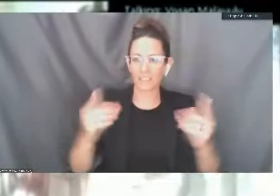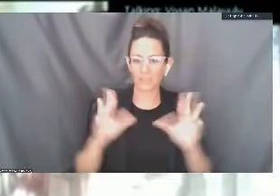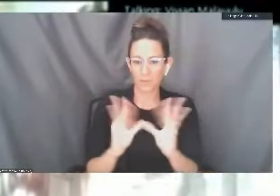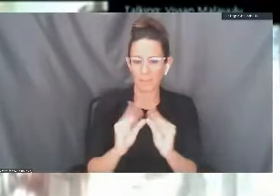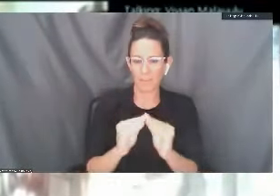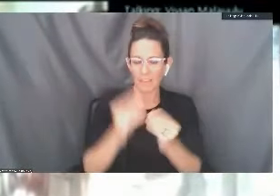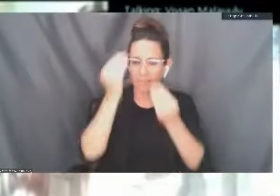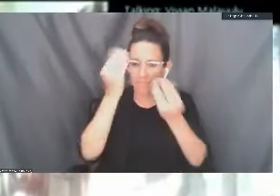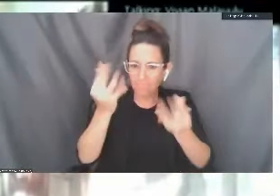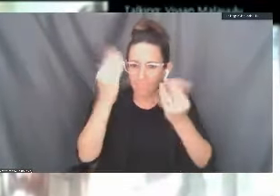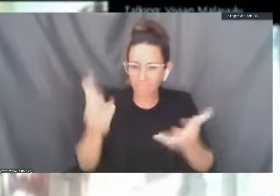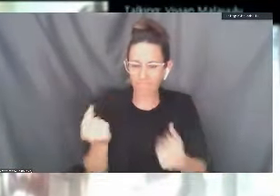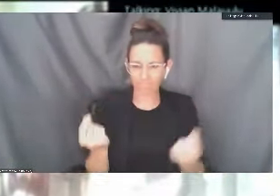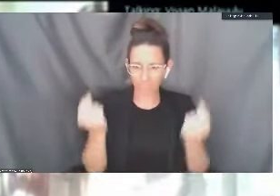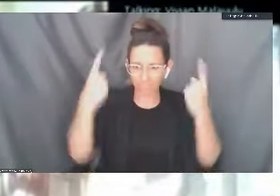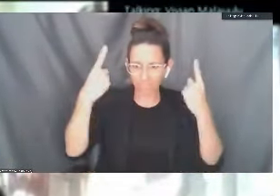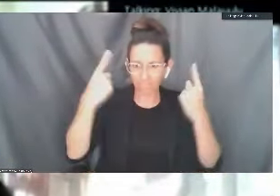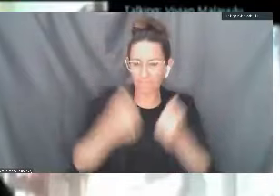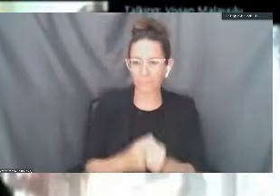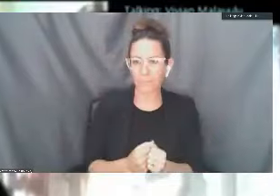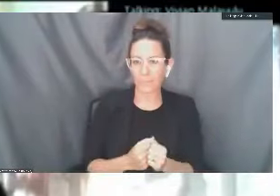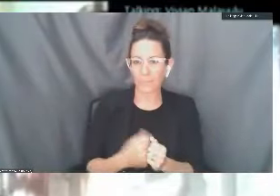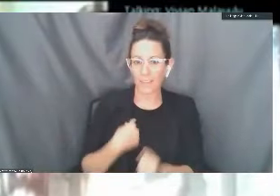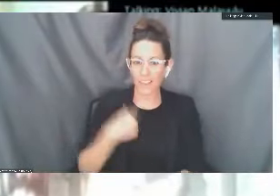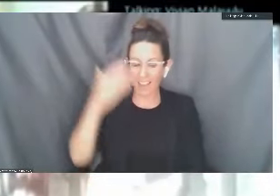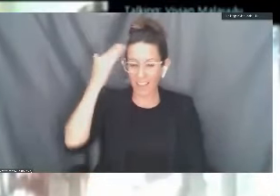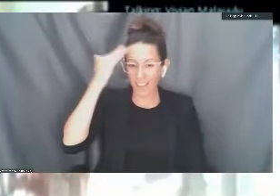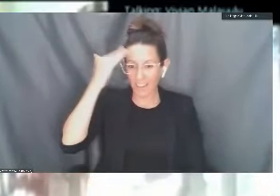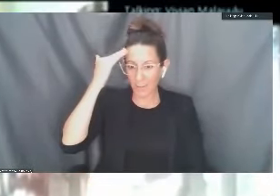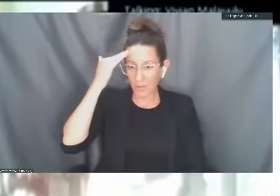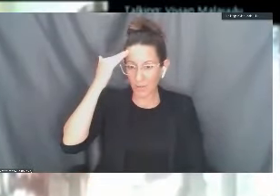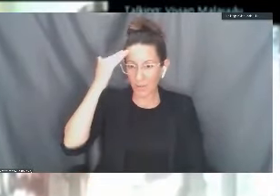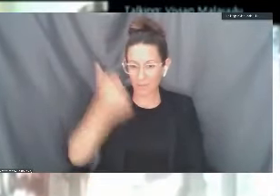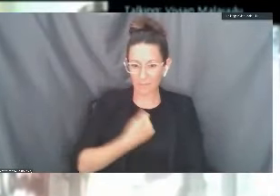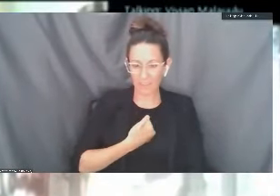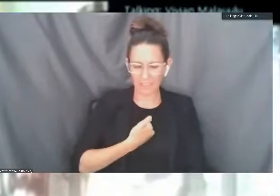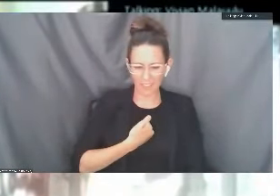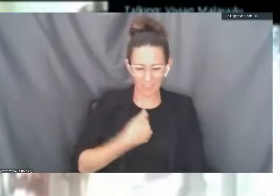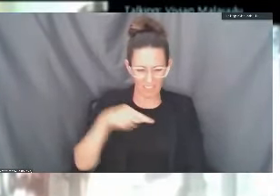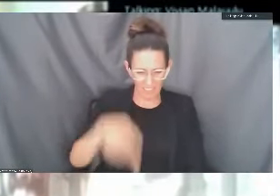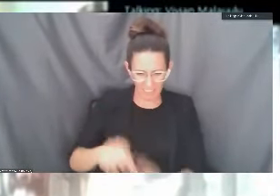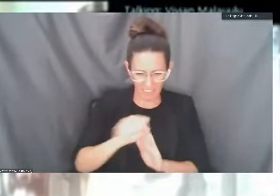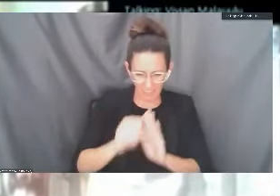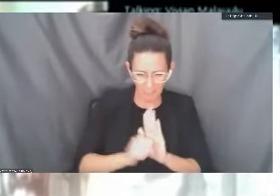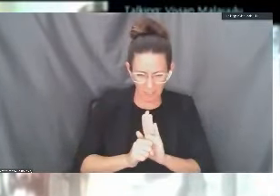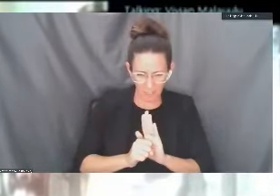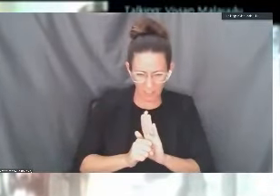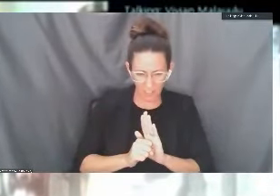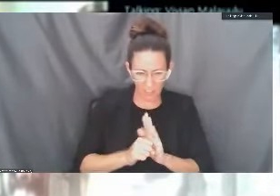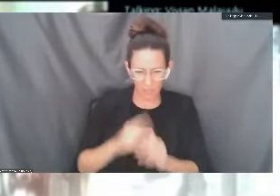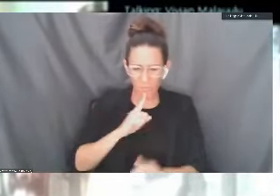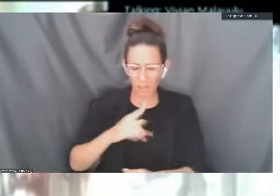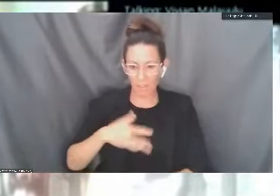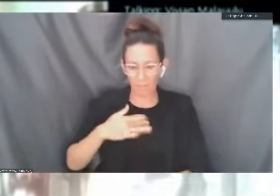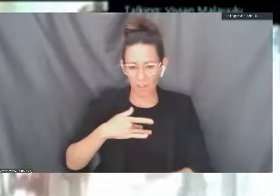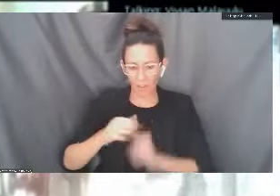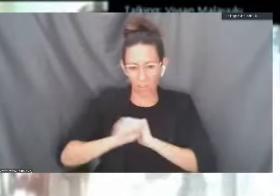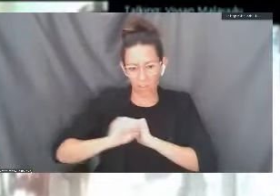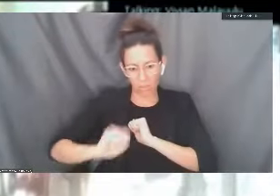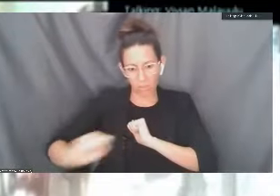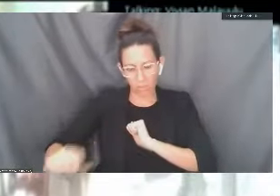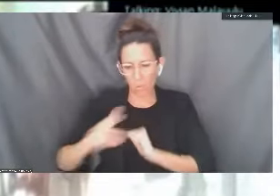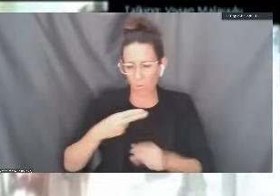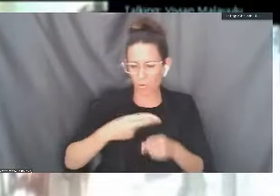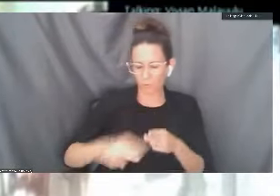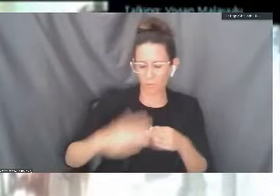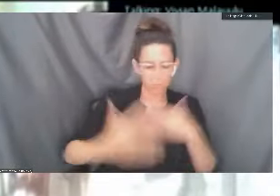that is informative. Just, you know, I don't know about you, but I haven't decided yet if this is the longest semester or the